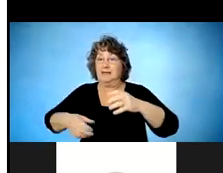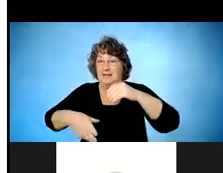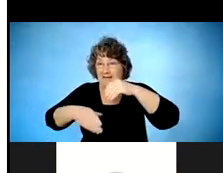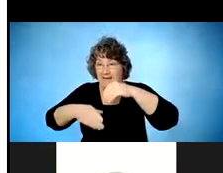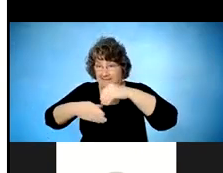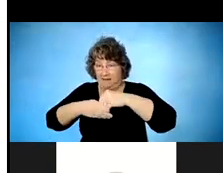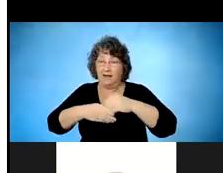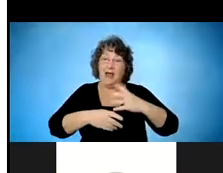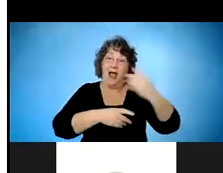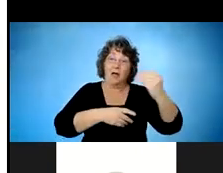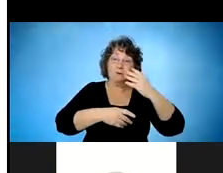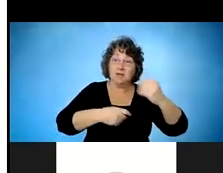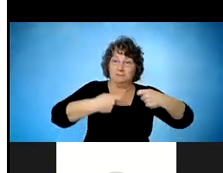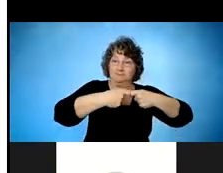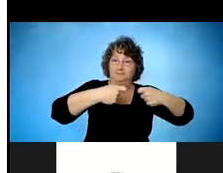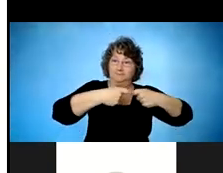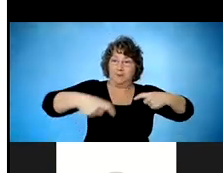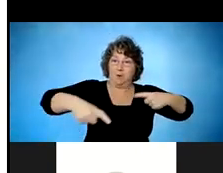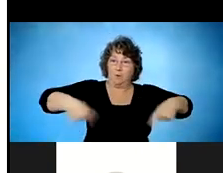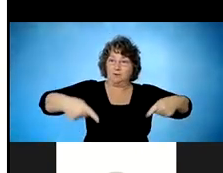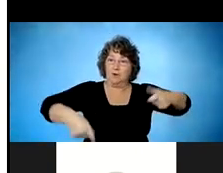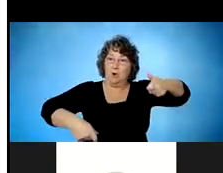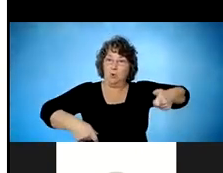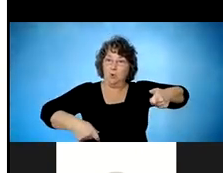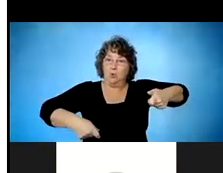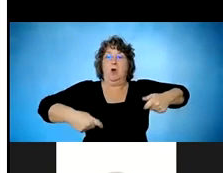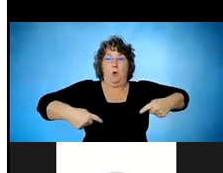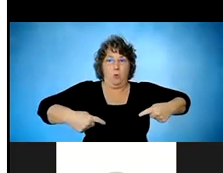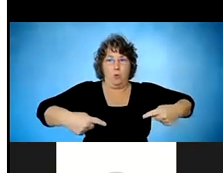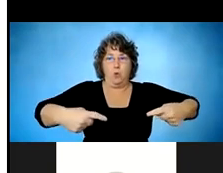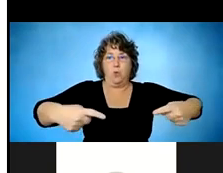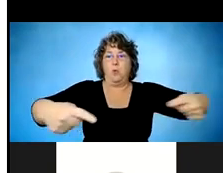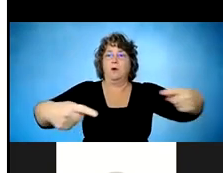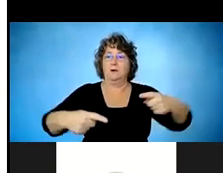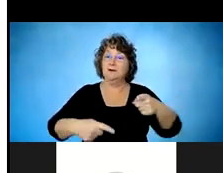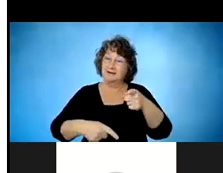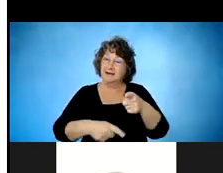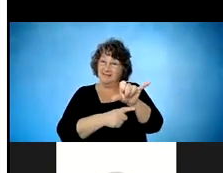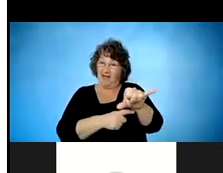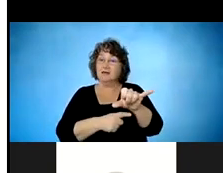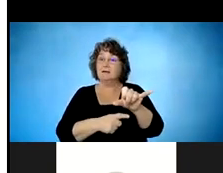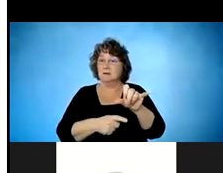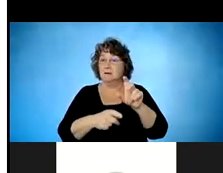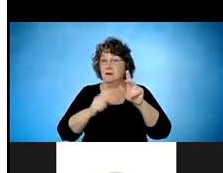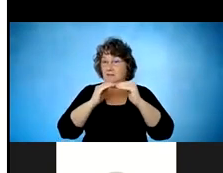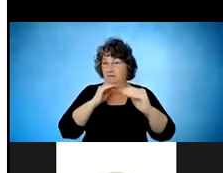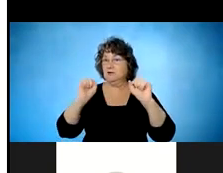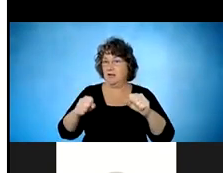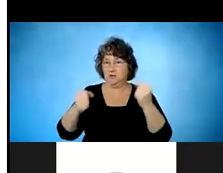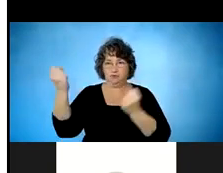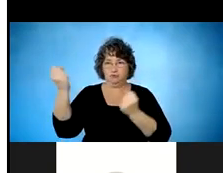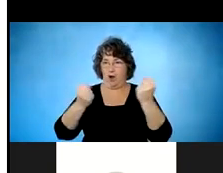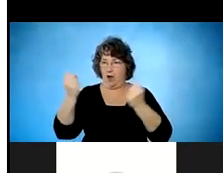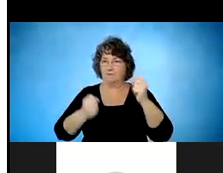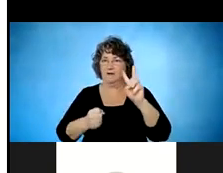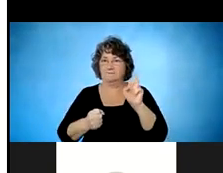either wheelchair. And this, the person this level can drive a modified van. As you get lower into the limb, you start